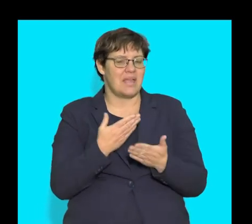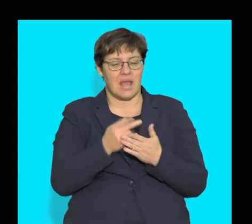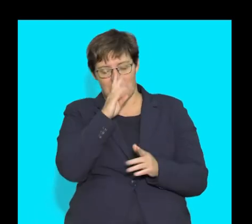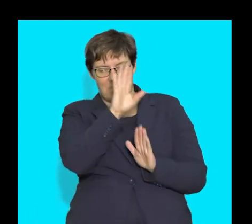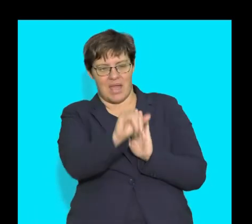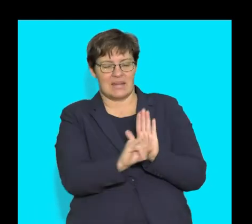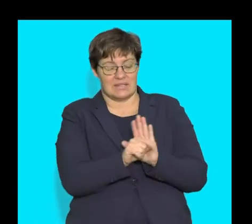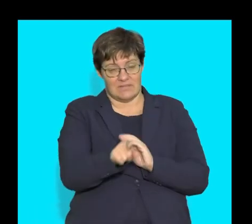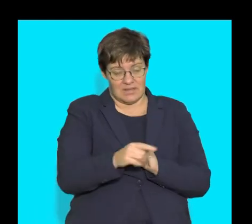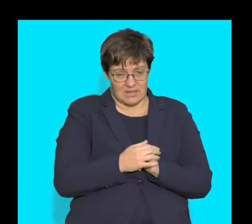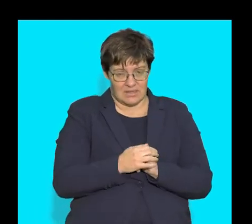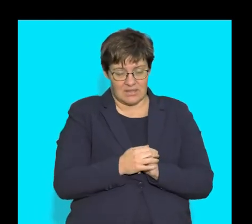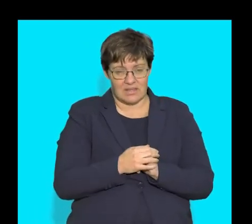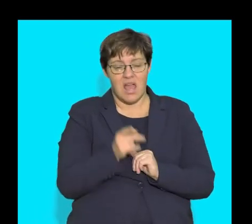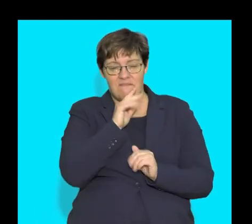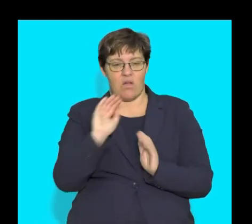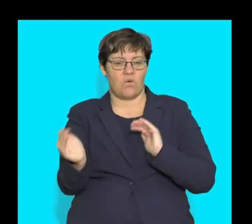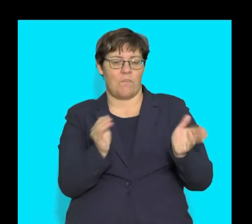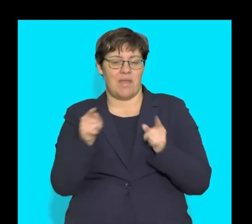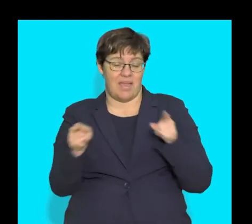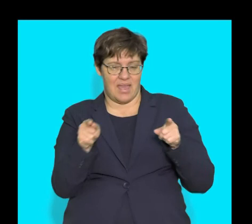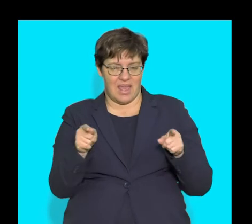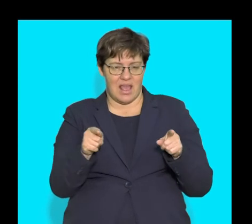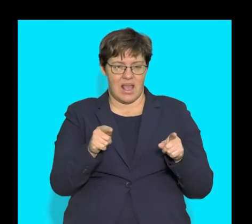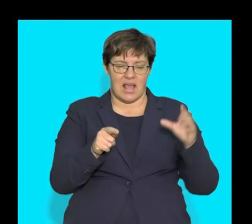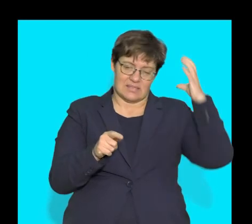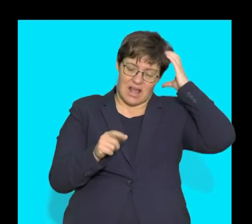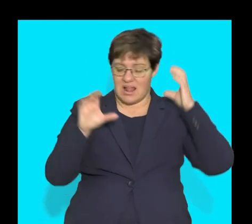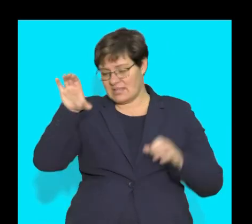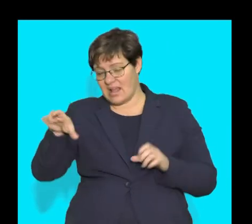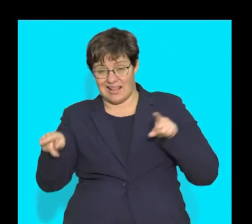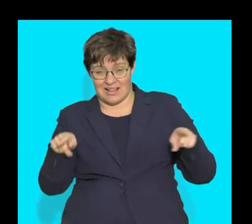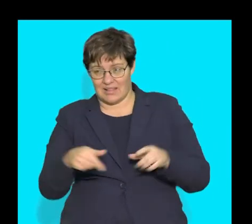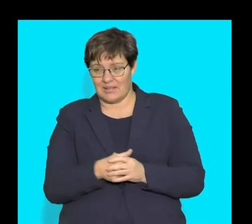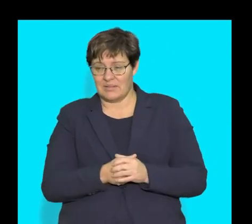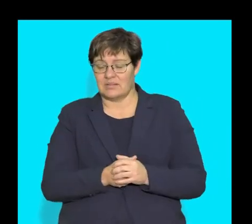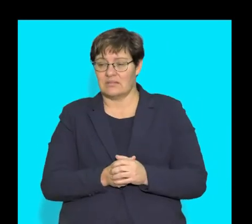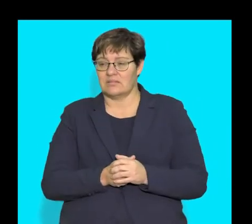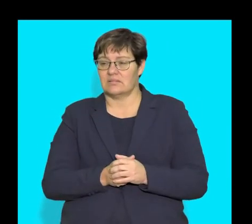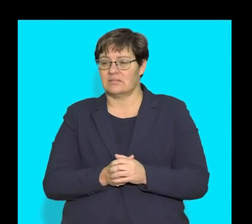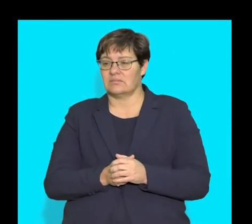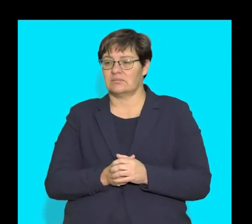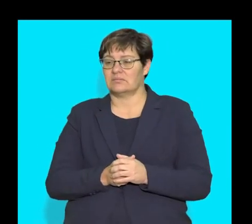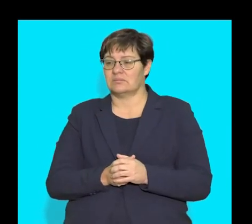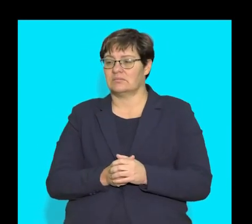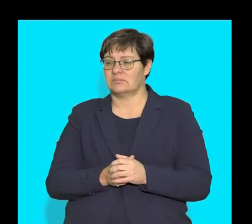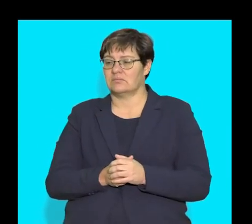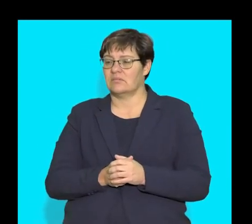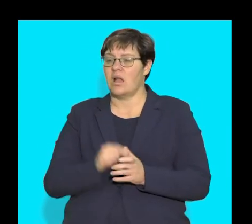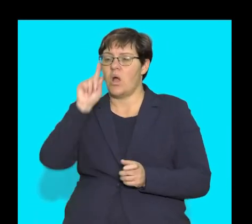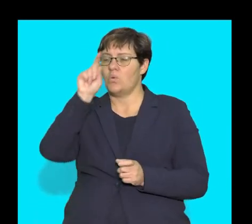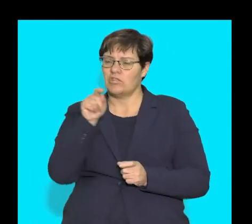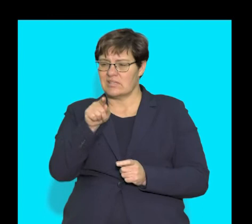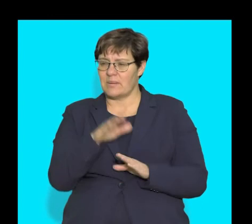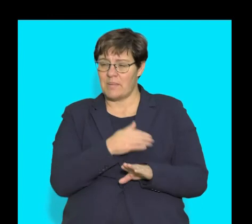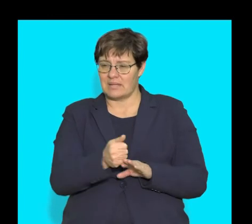should be able to identify when comparing the skulls of different consumers. So let's move